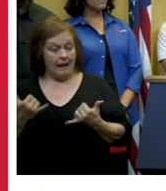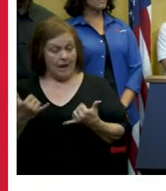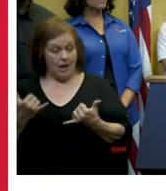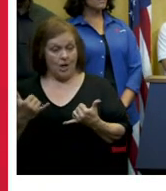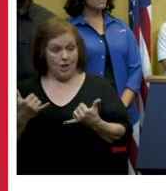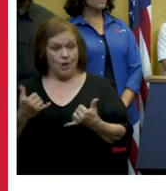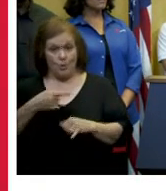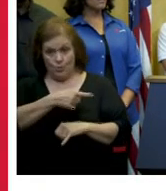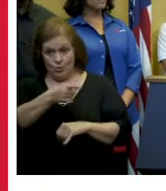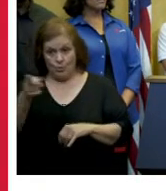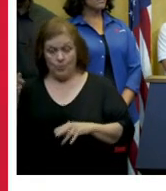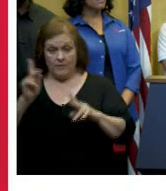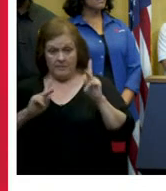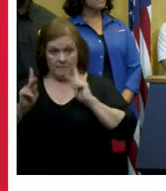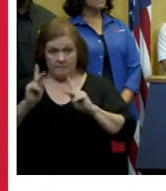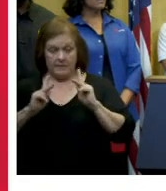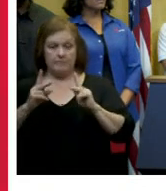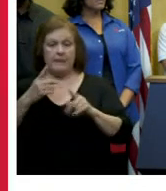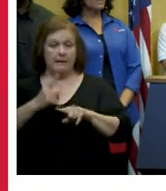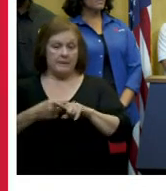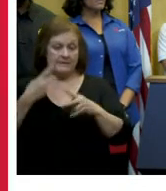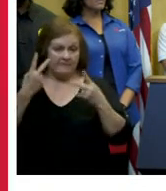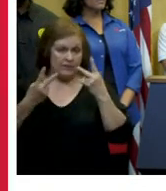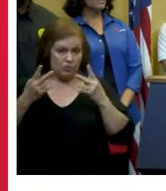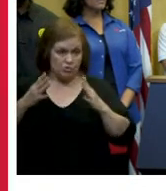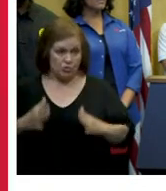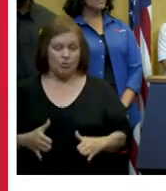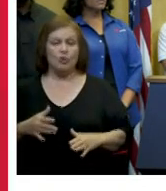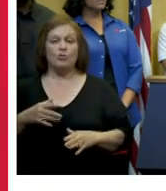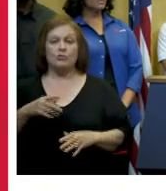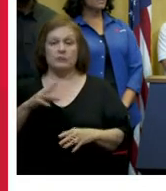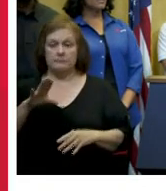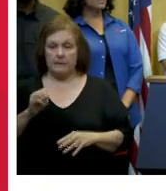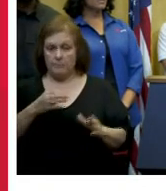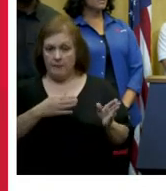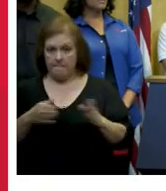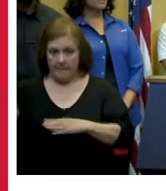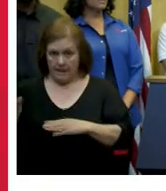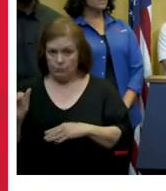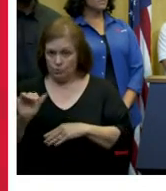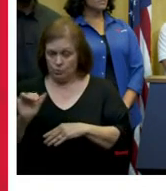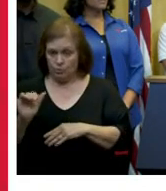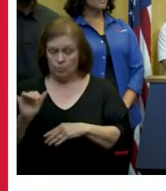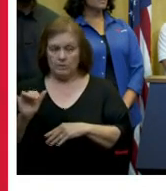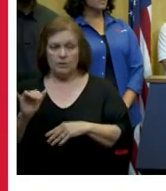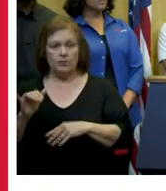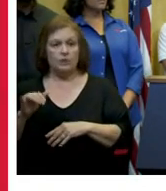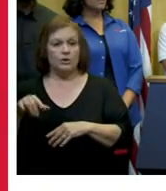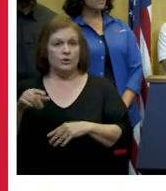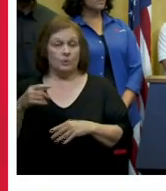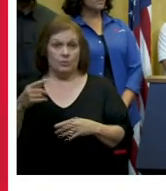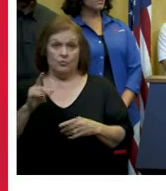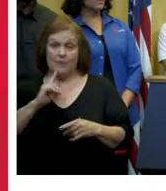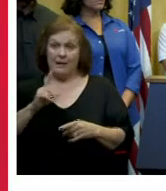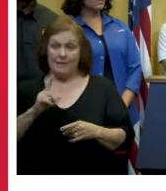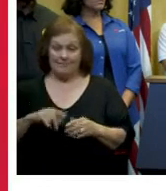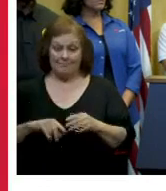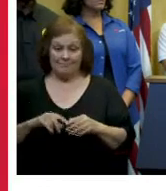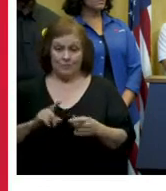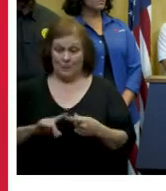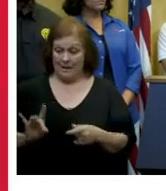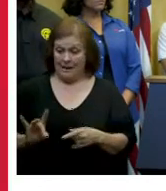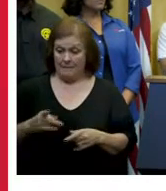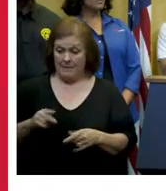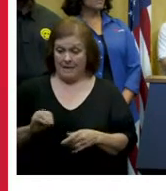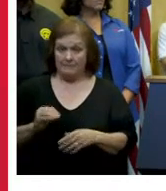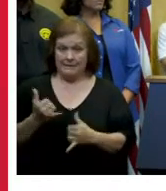residents of the city along with our visitors to prepare themselves and i'll be honest i mean you've got until about eight o'clock tonight to